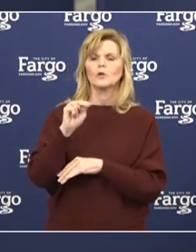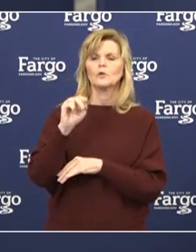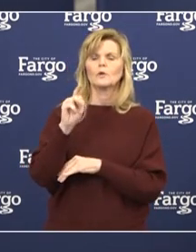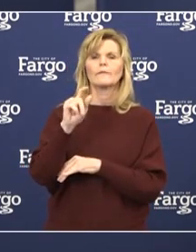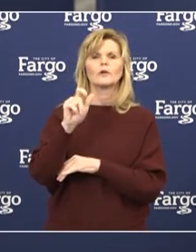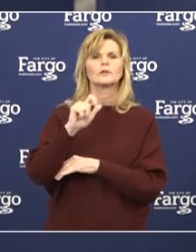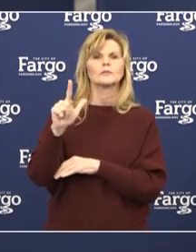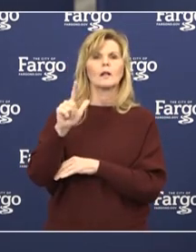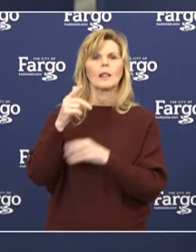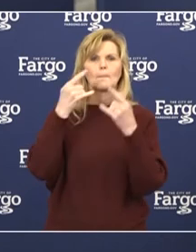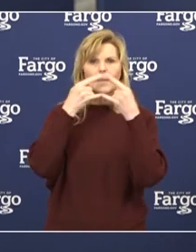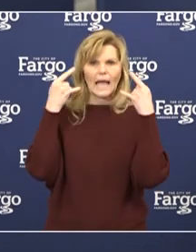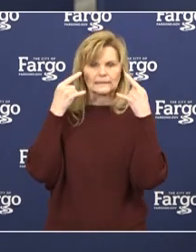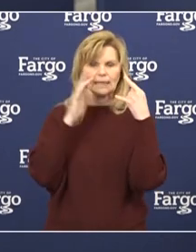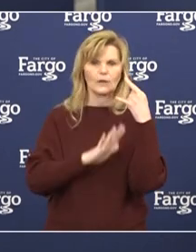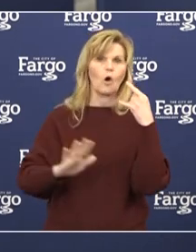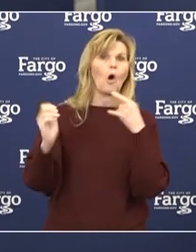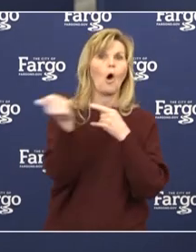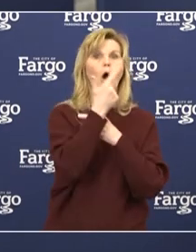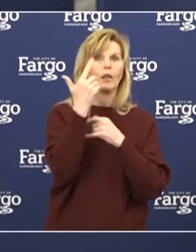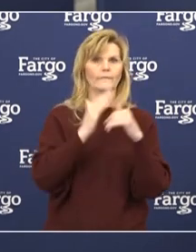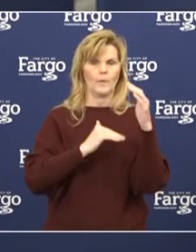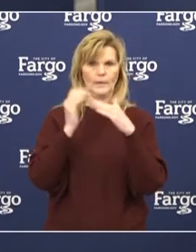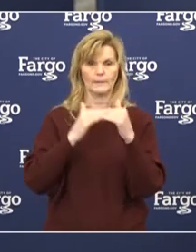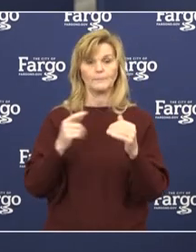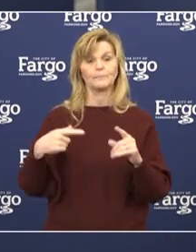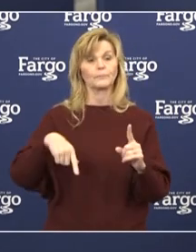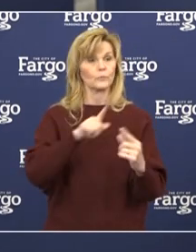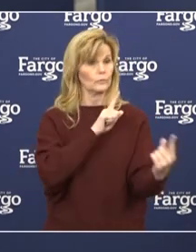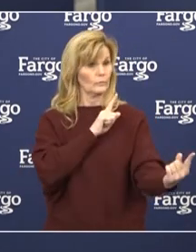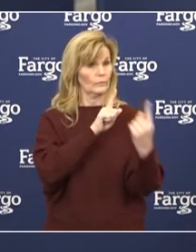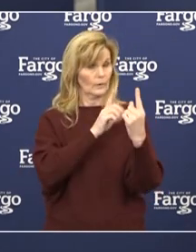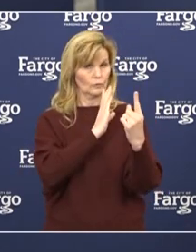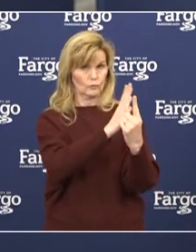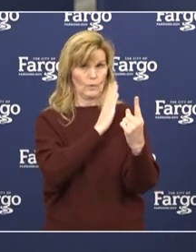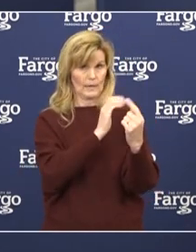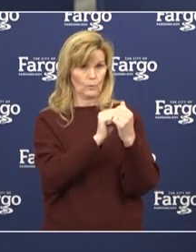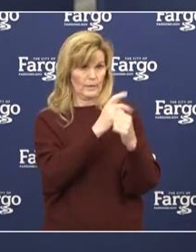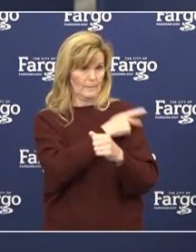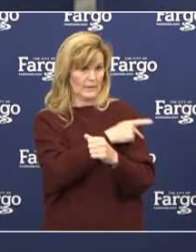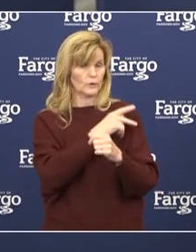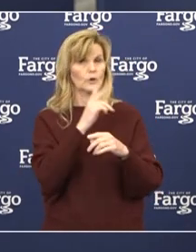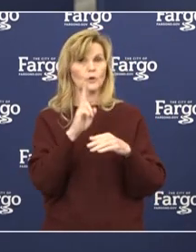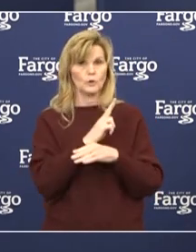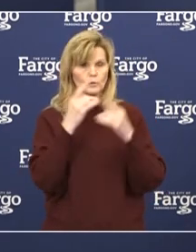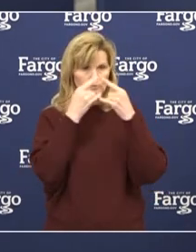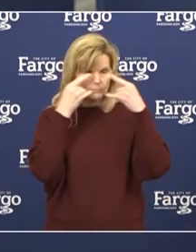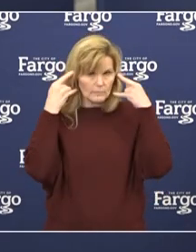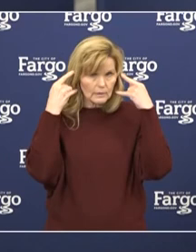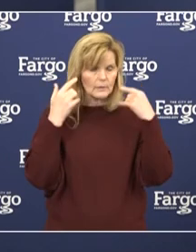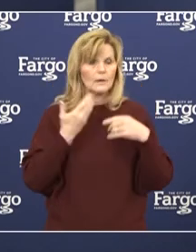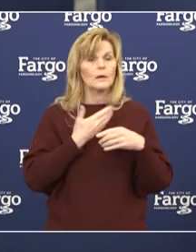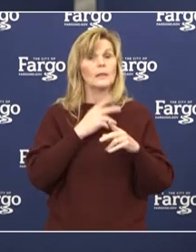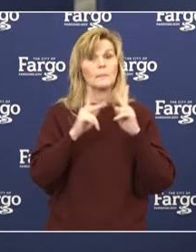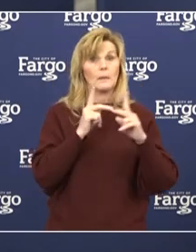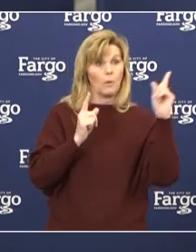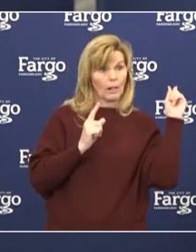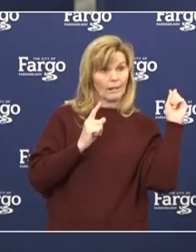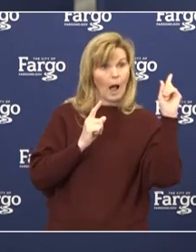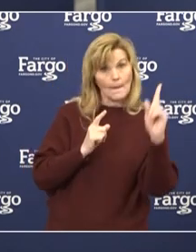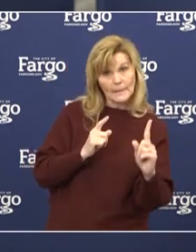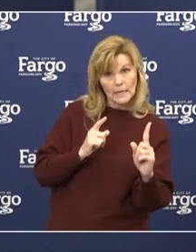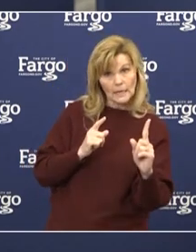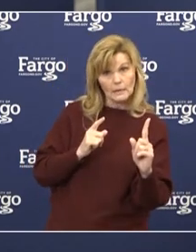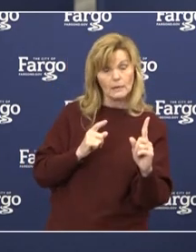facilities. Those in direct patient care, we're masking with level one surgical masks. And we're asking our visitors and